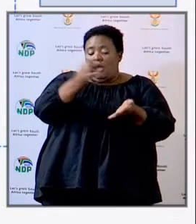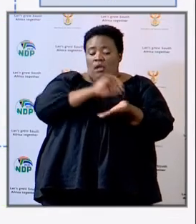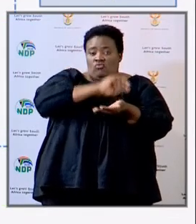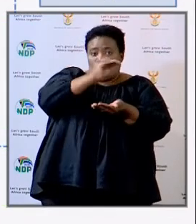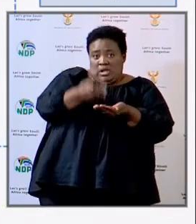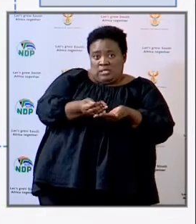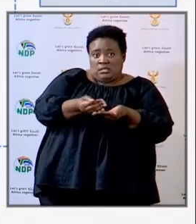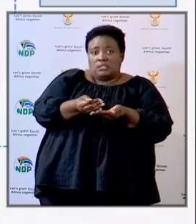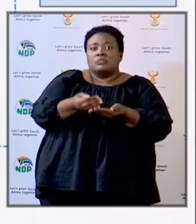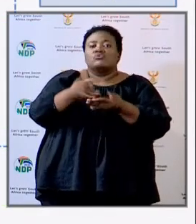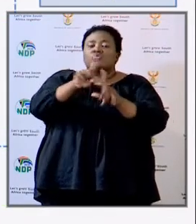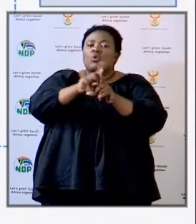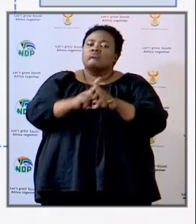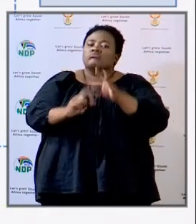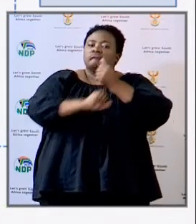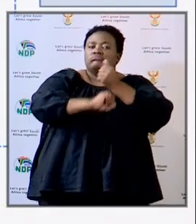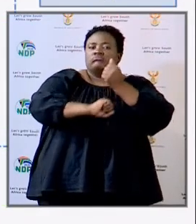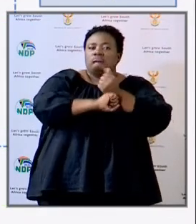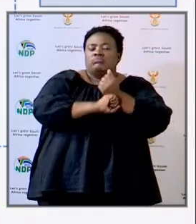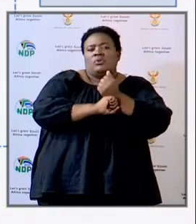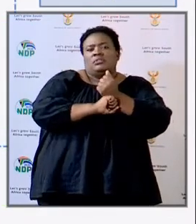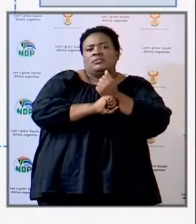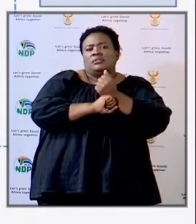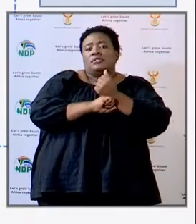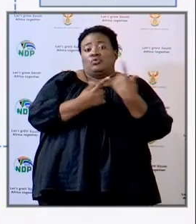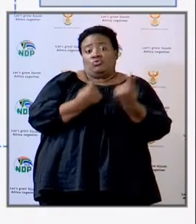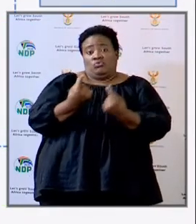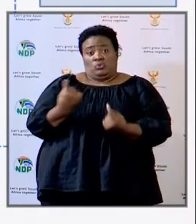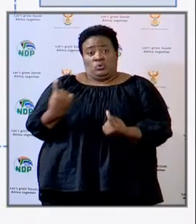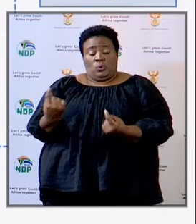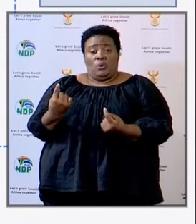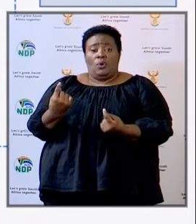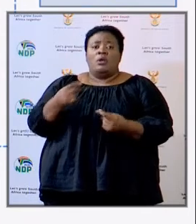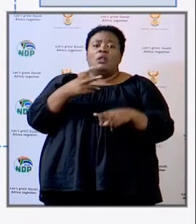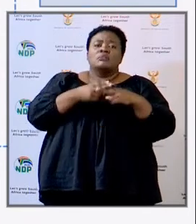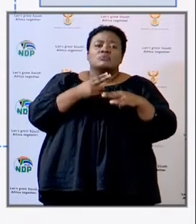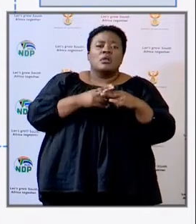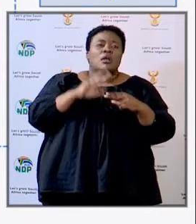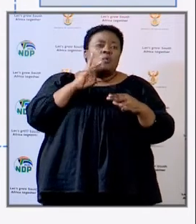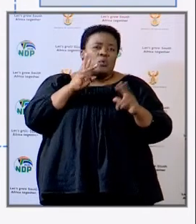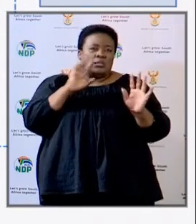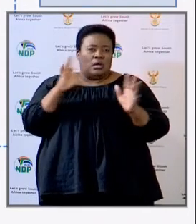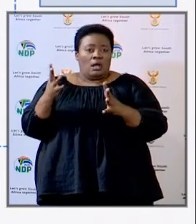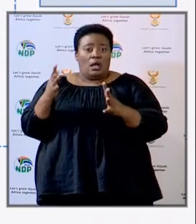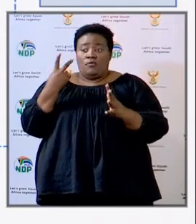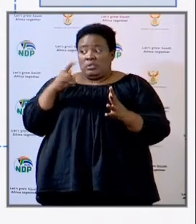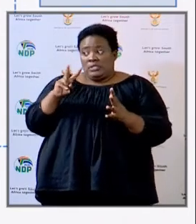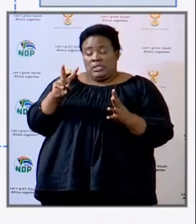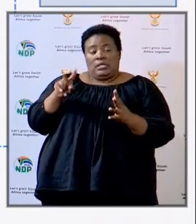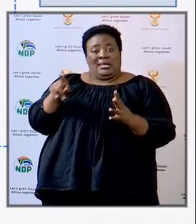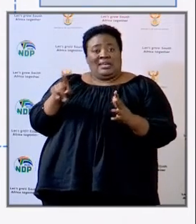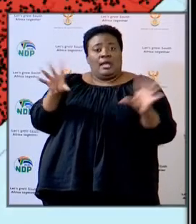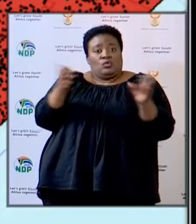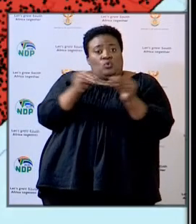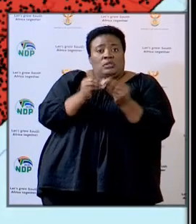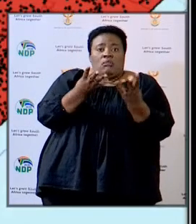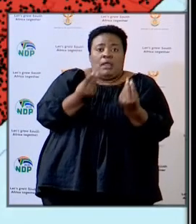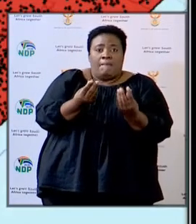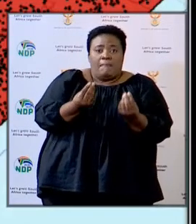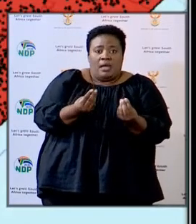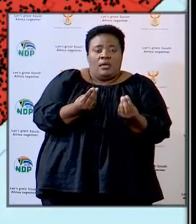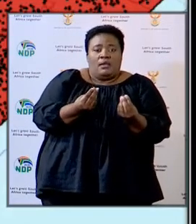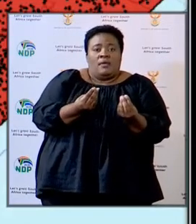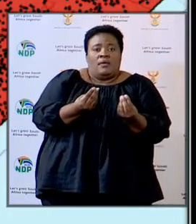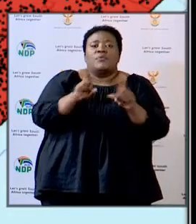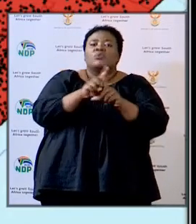to deliver on emergency sanitation. This is the breakdown. As you can see, the total number and the